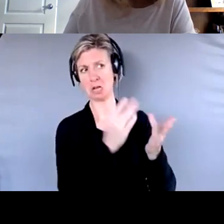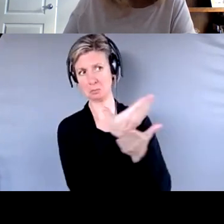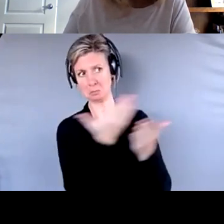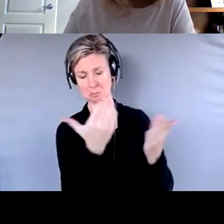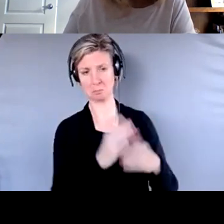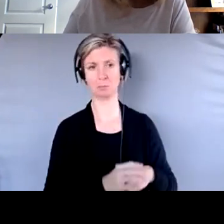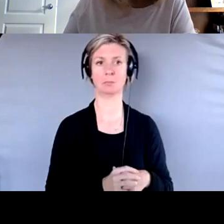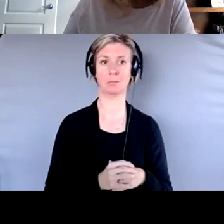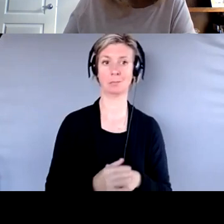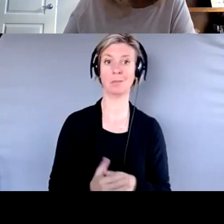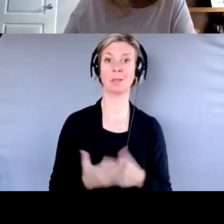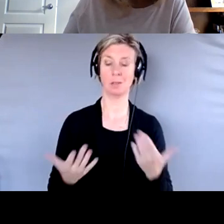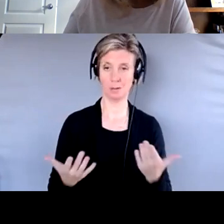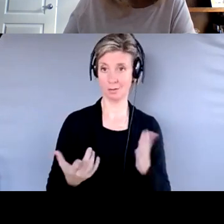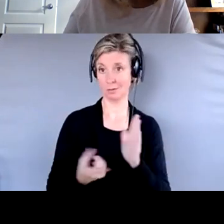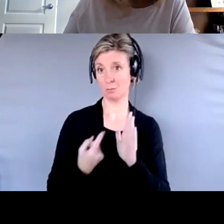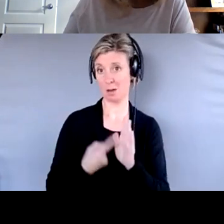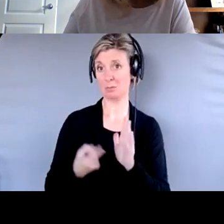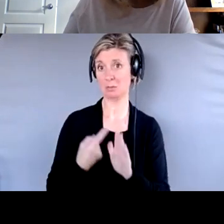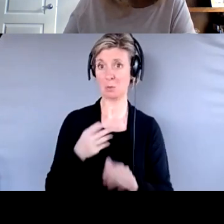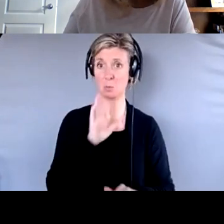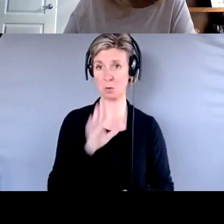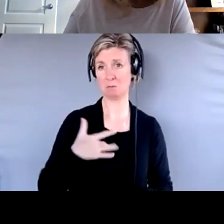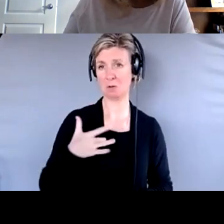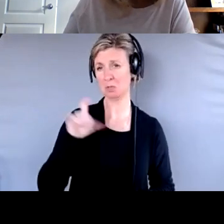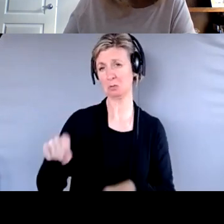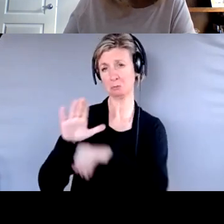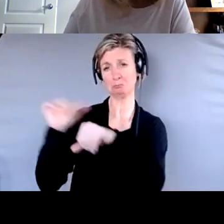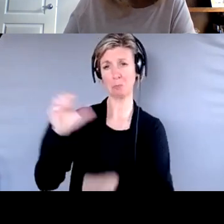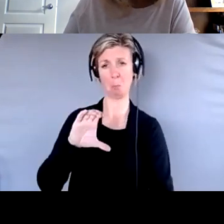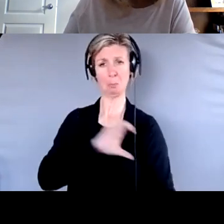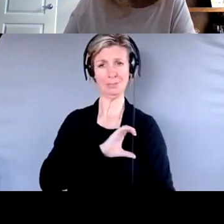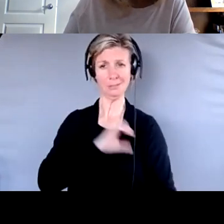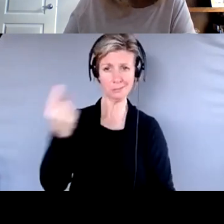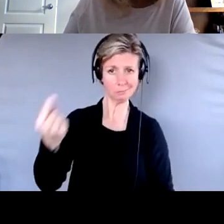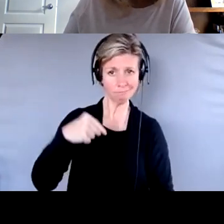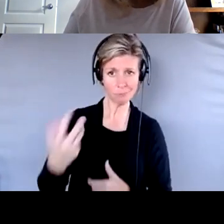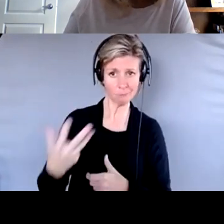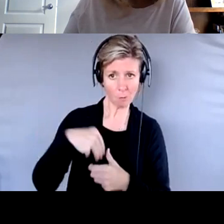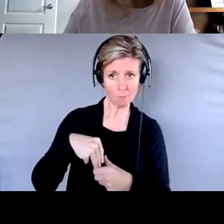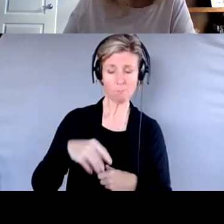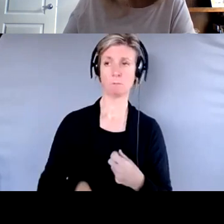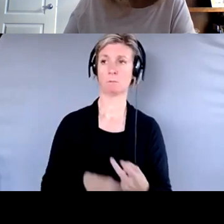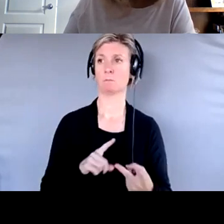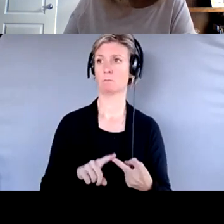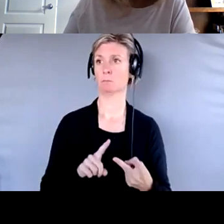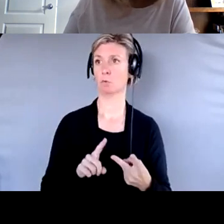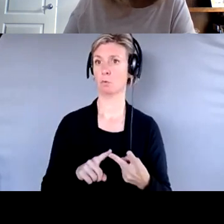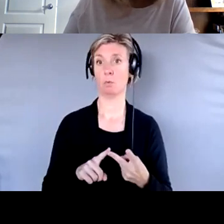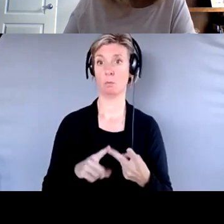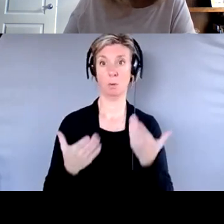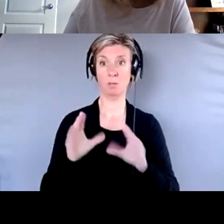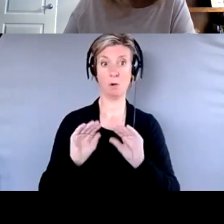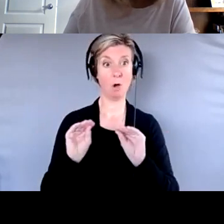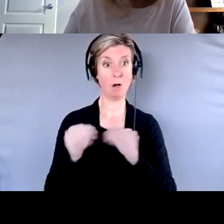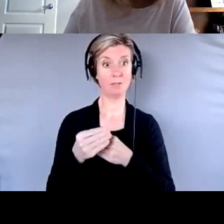might need to bring in law enforcement, or it may be that they need to bring in, um, the office of the public guardian and trustee.